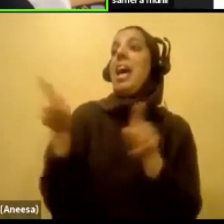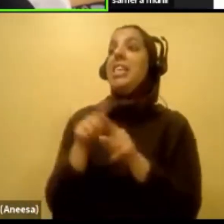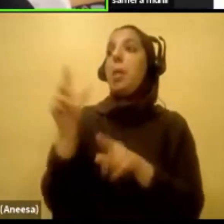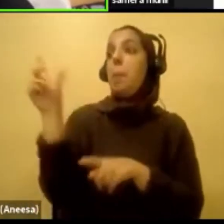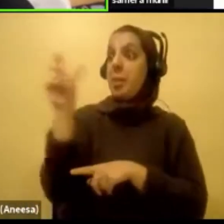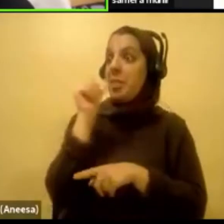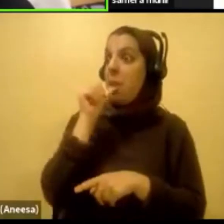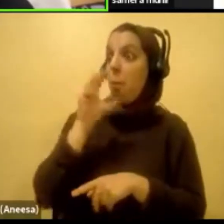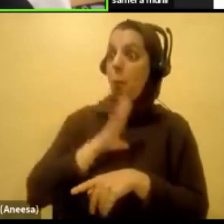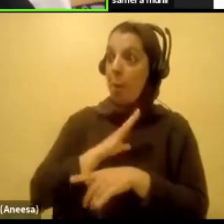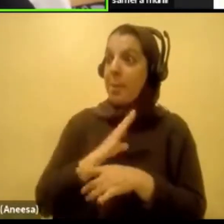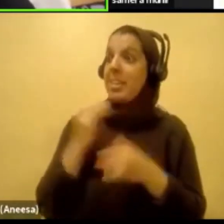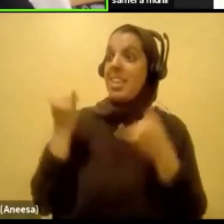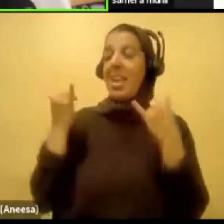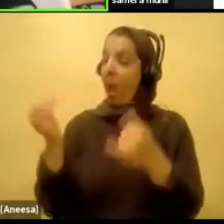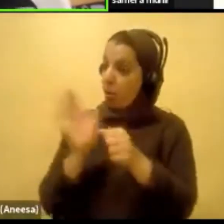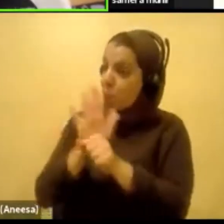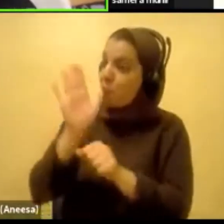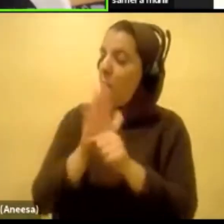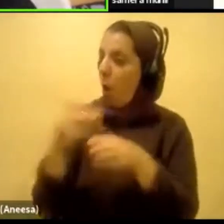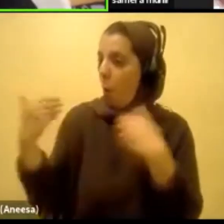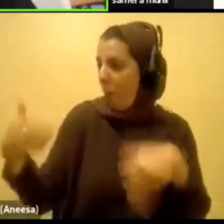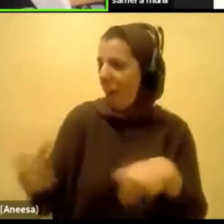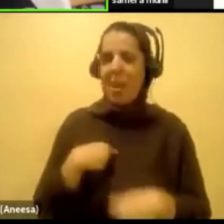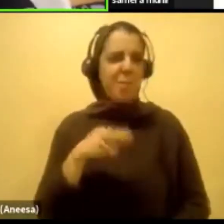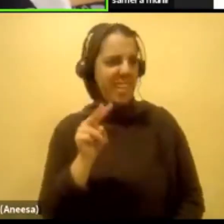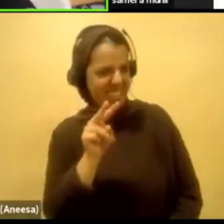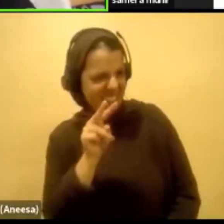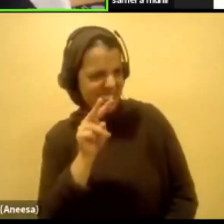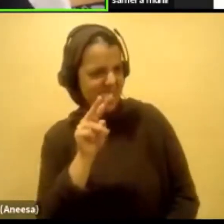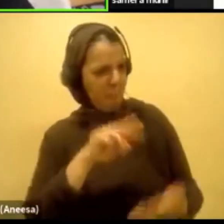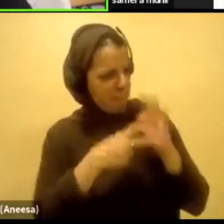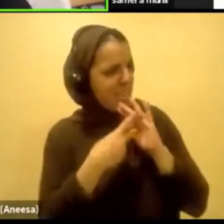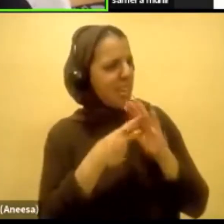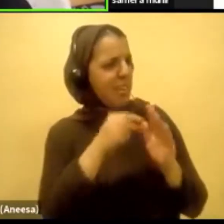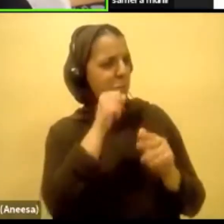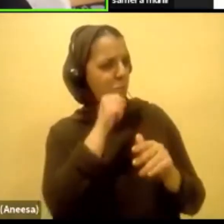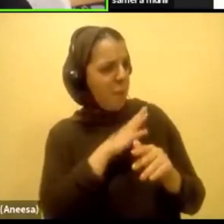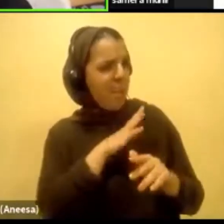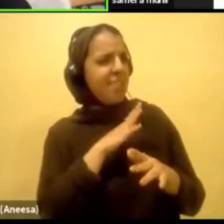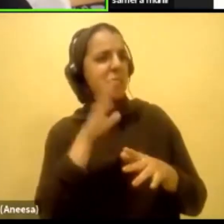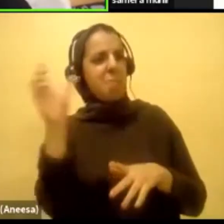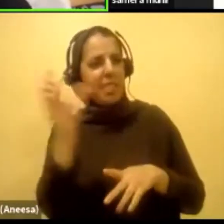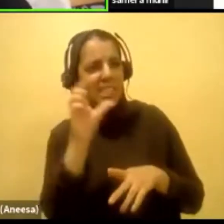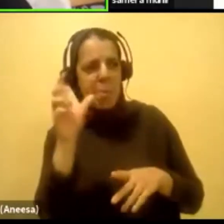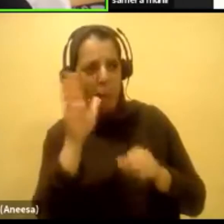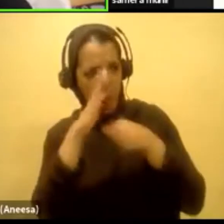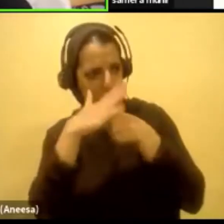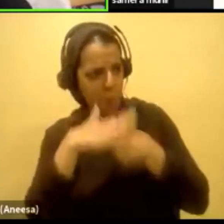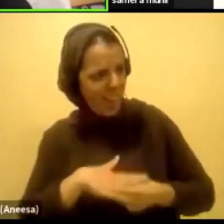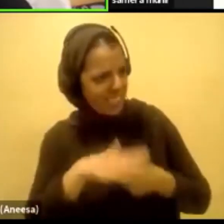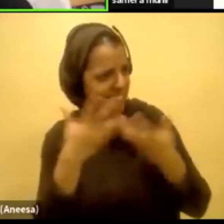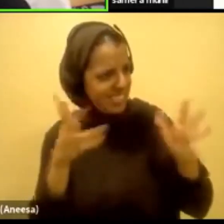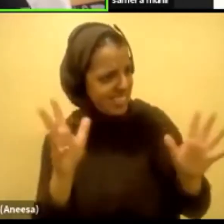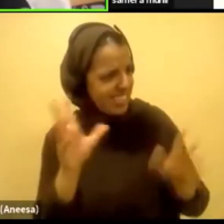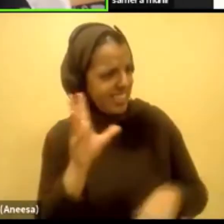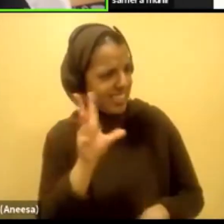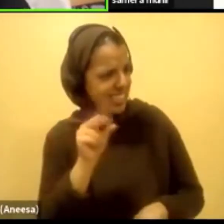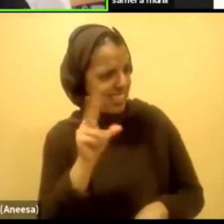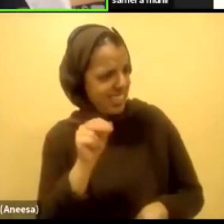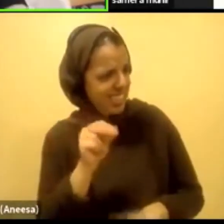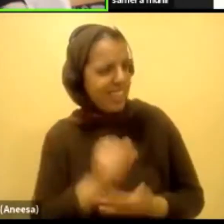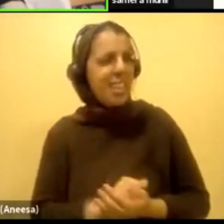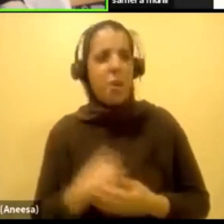is out here tackling these things. Like, what are you saying? Muslim women are oppressed. Muslim women don't have voices. We're not educated. We're not capable.